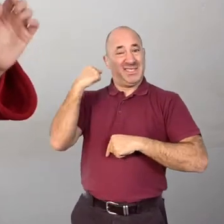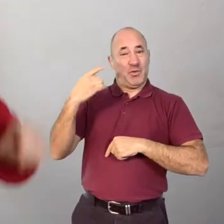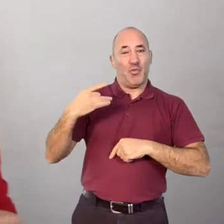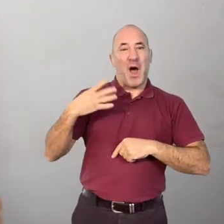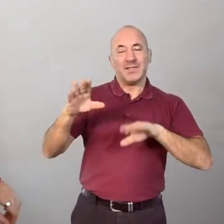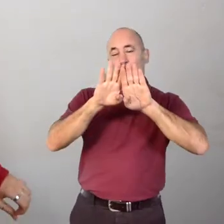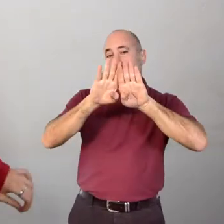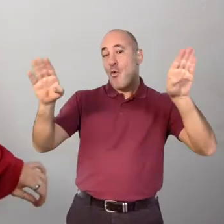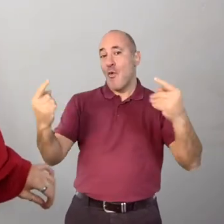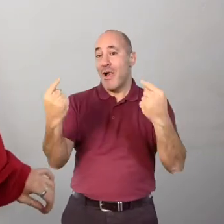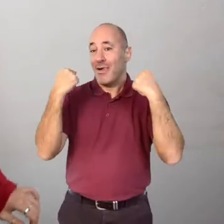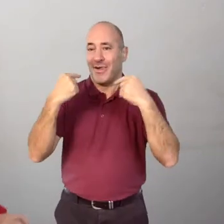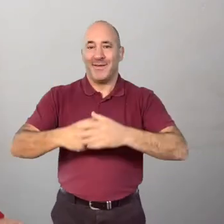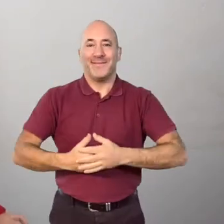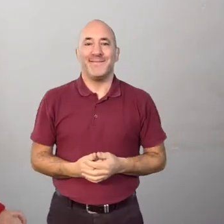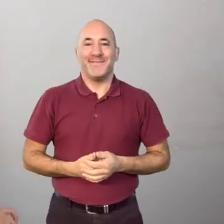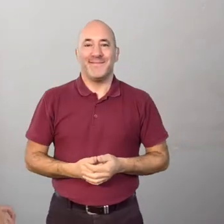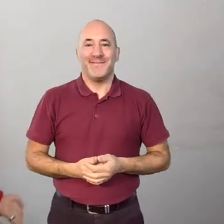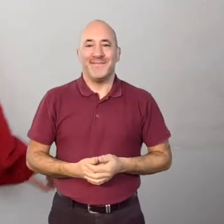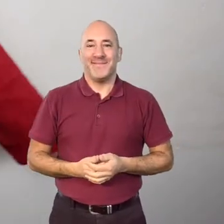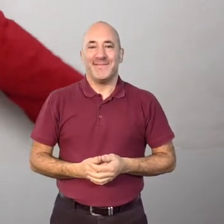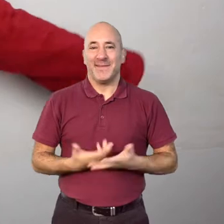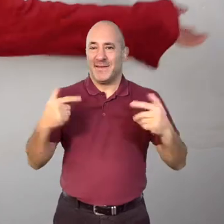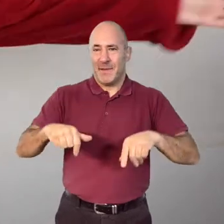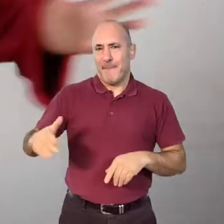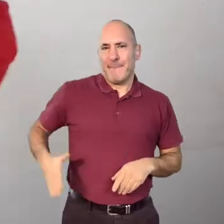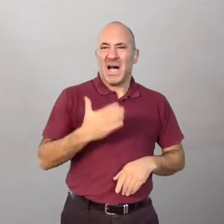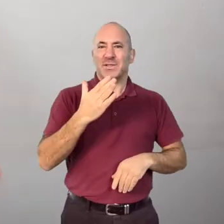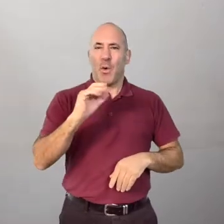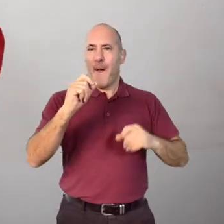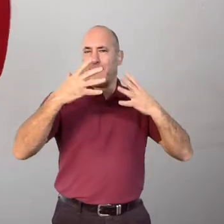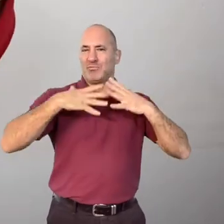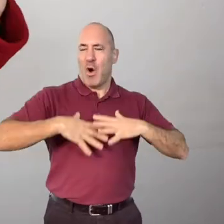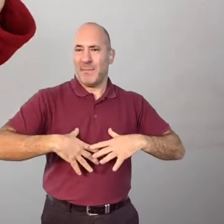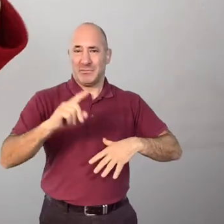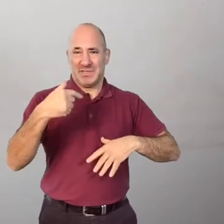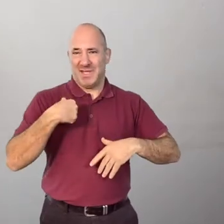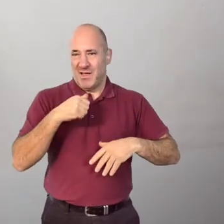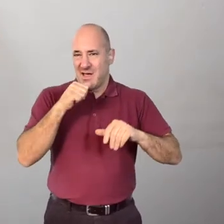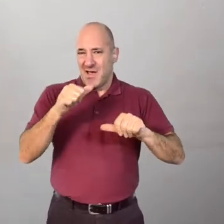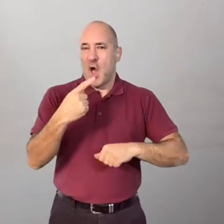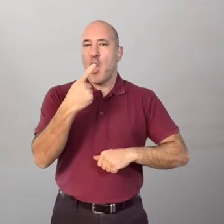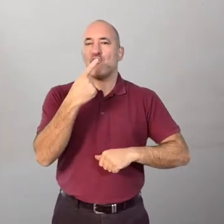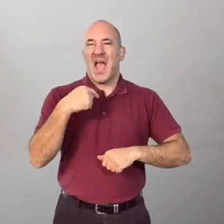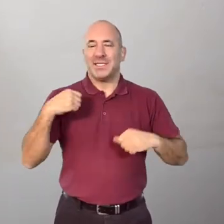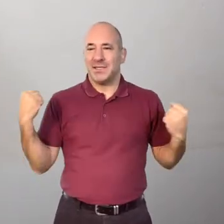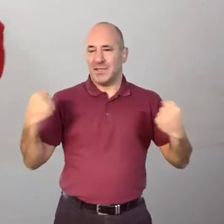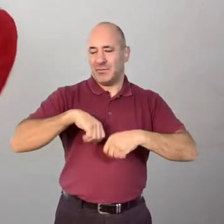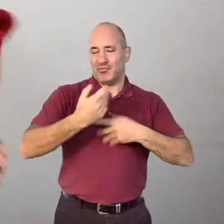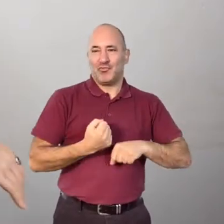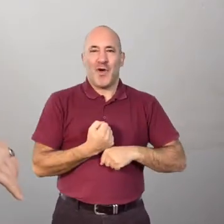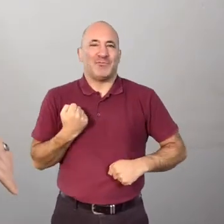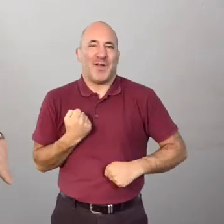me. Now, for Panto in your PJs, I'm wearing my favourite red dressing gown which is very